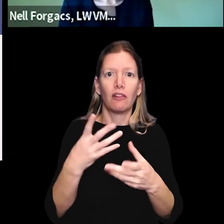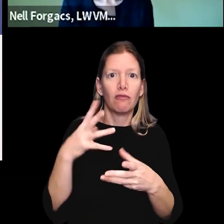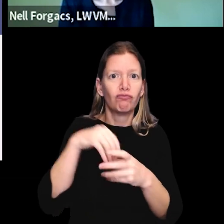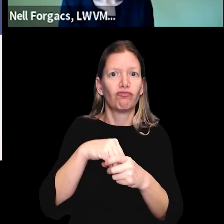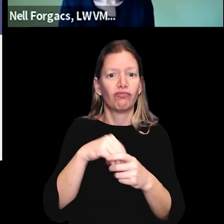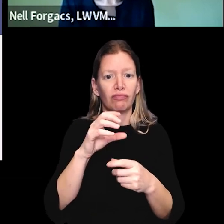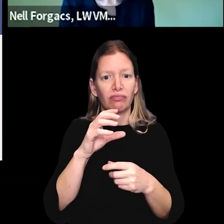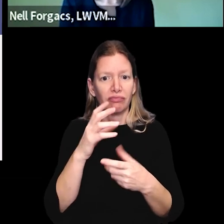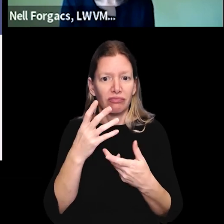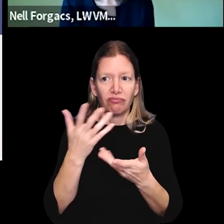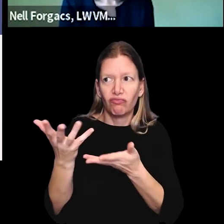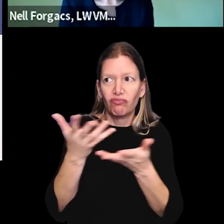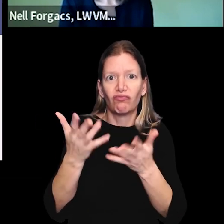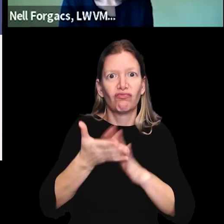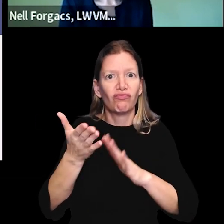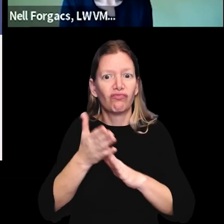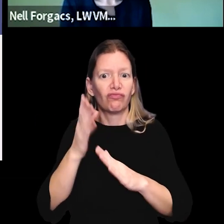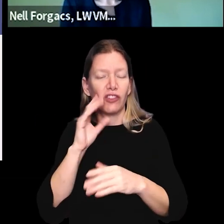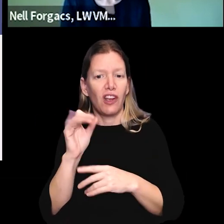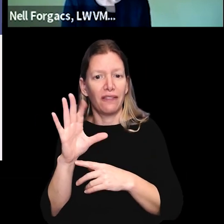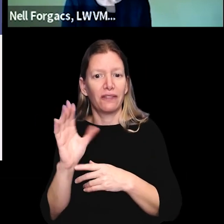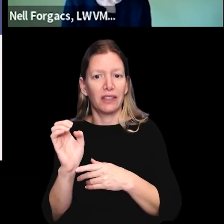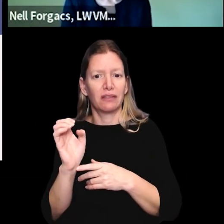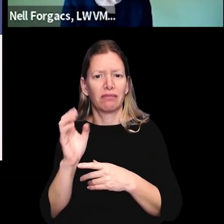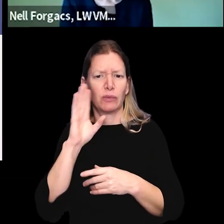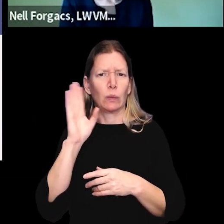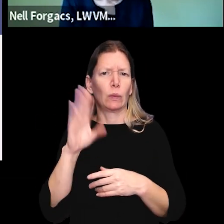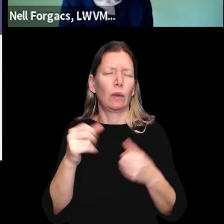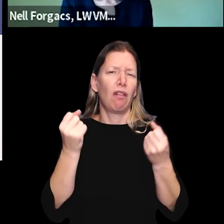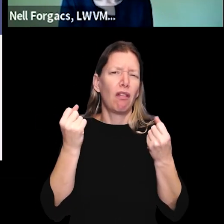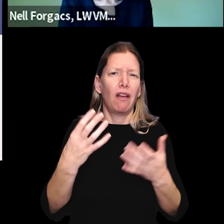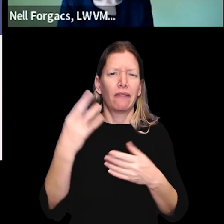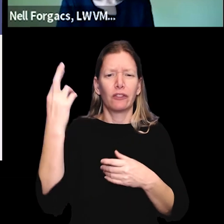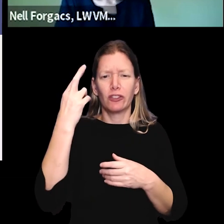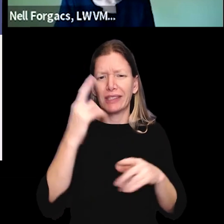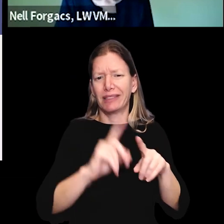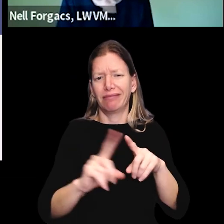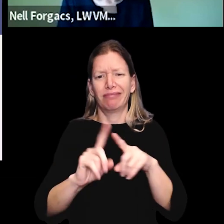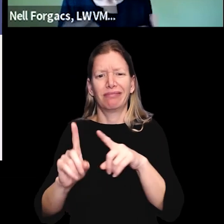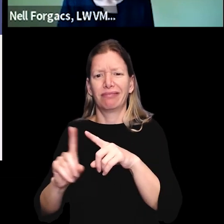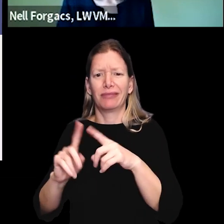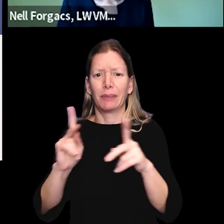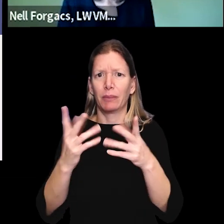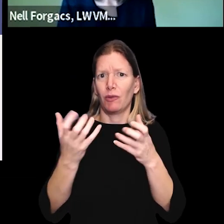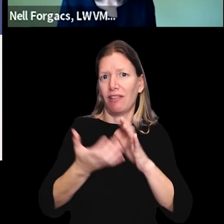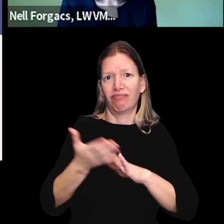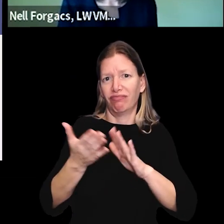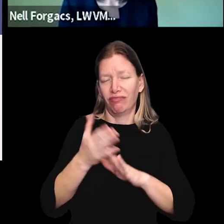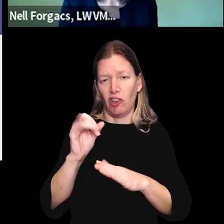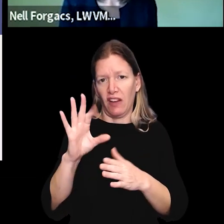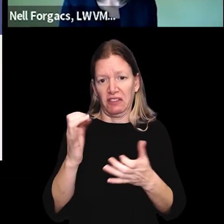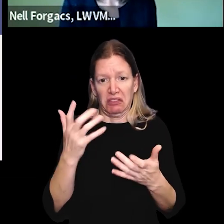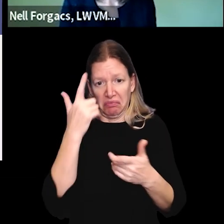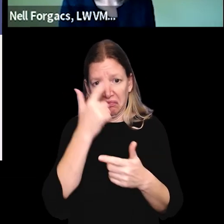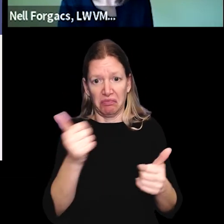as they get engaged civically and run for office. We all know that there are lots of reasons that people